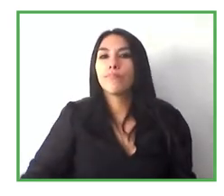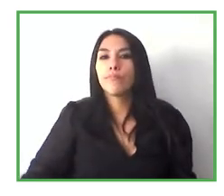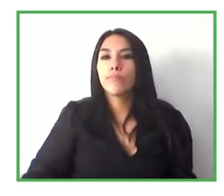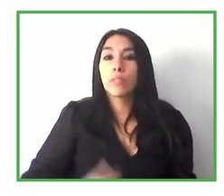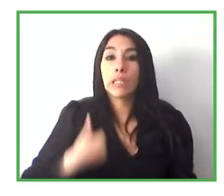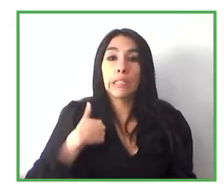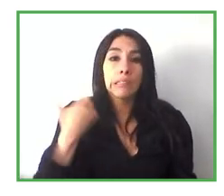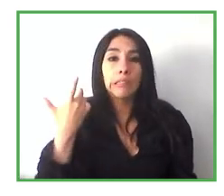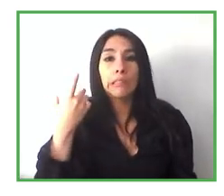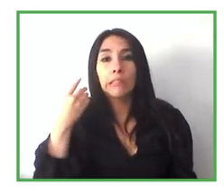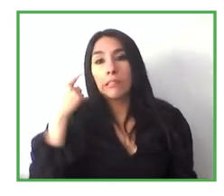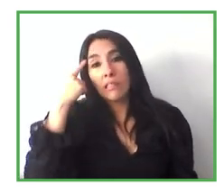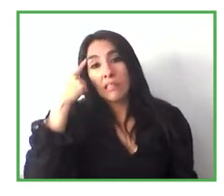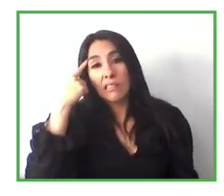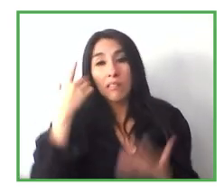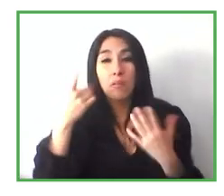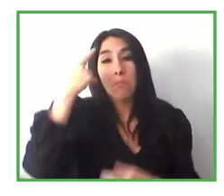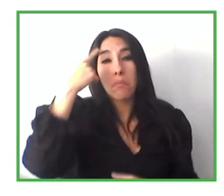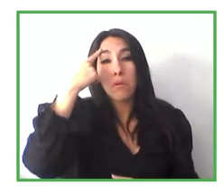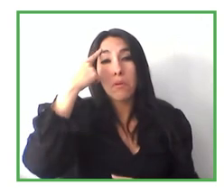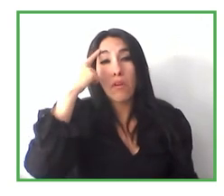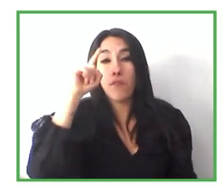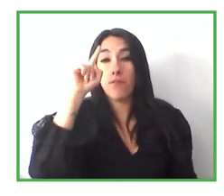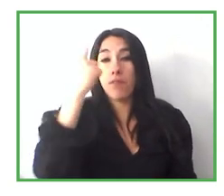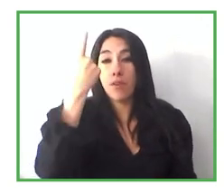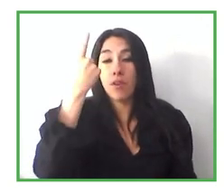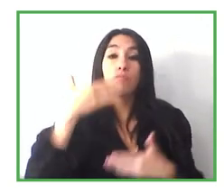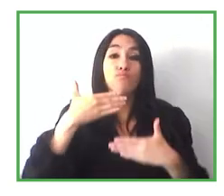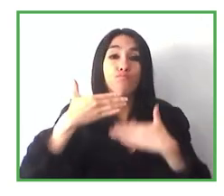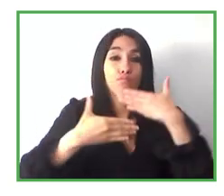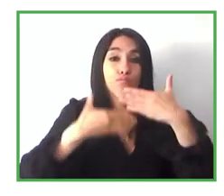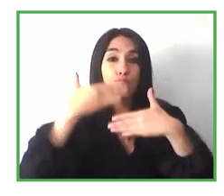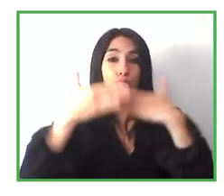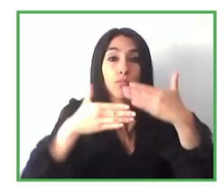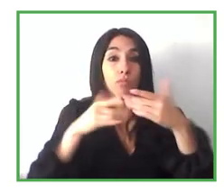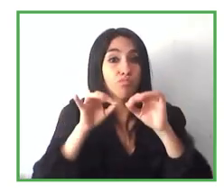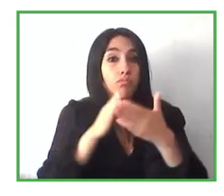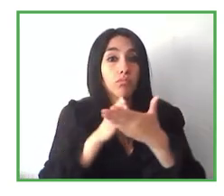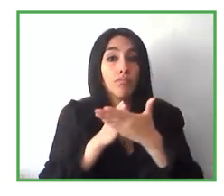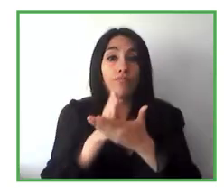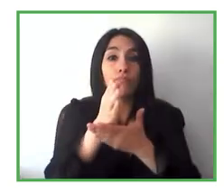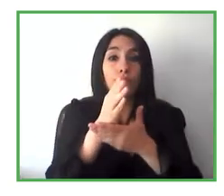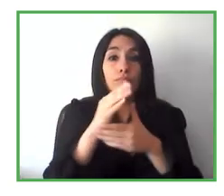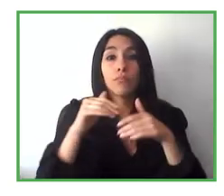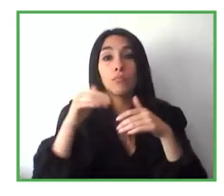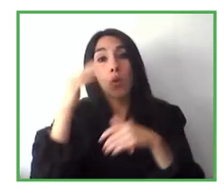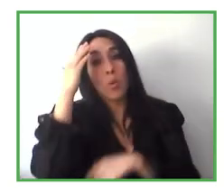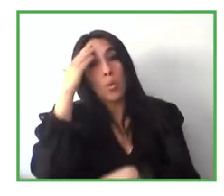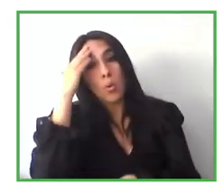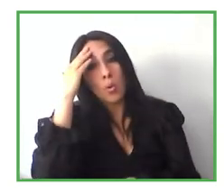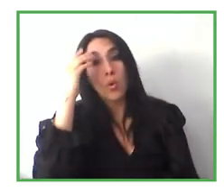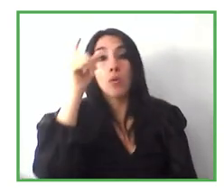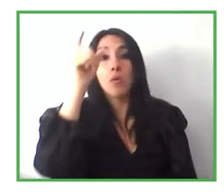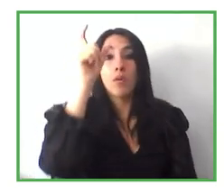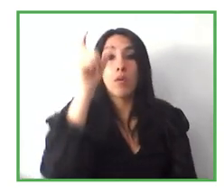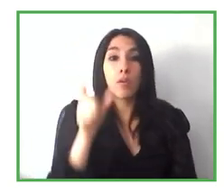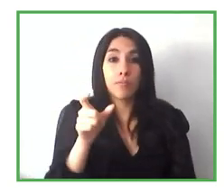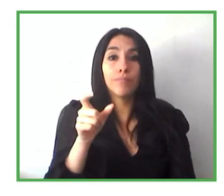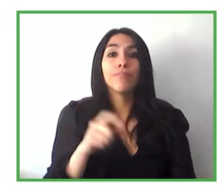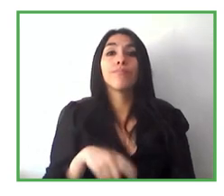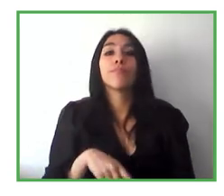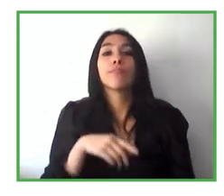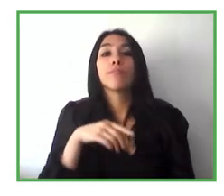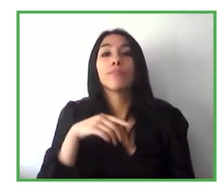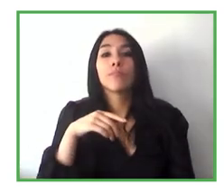the first thing, it's the process at the beginning. The process of getting to know the client well is